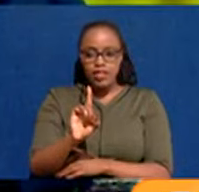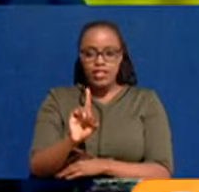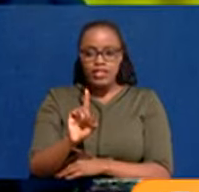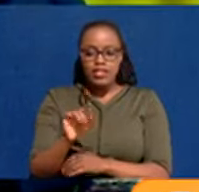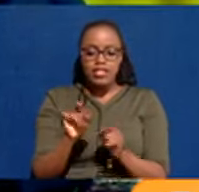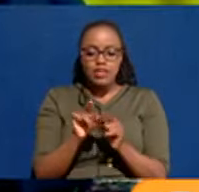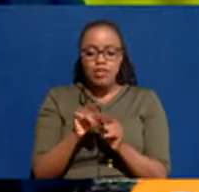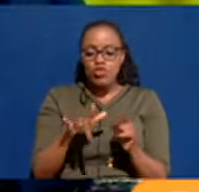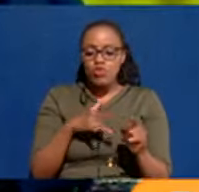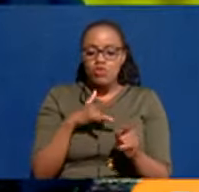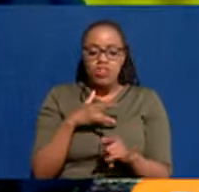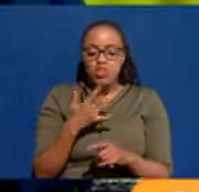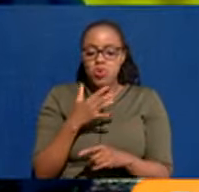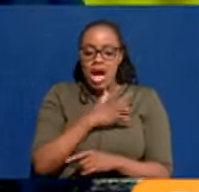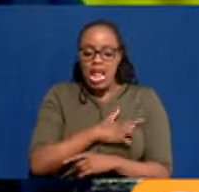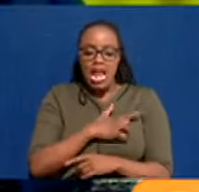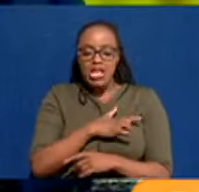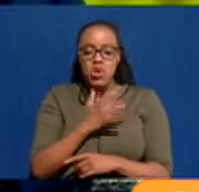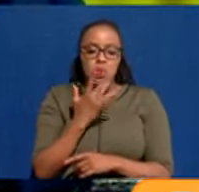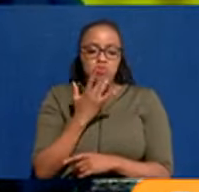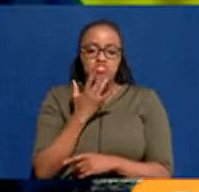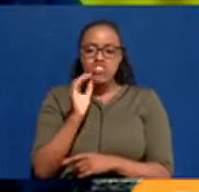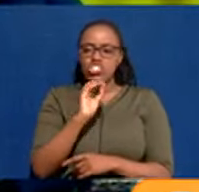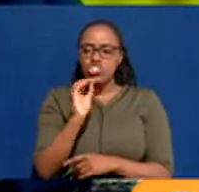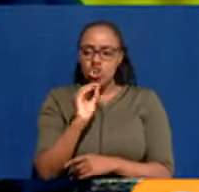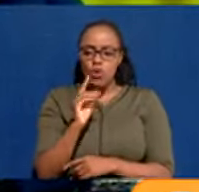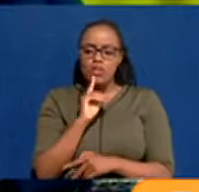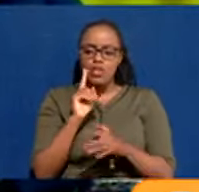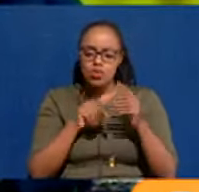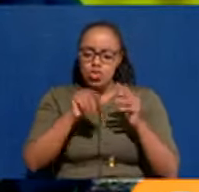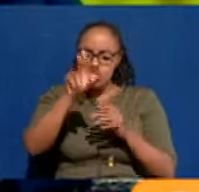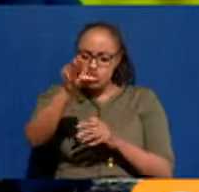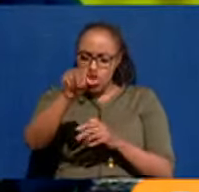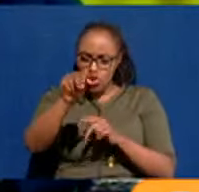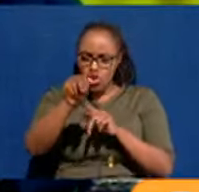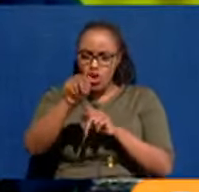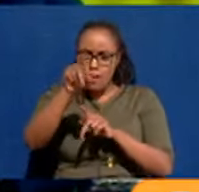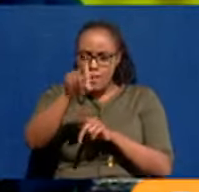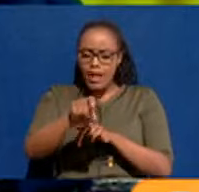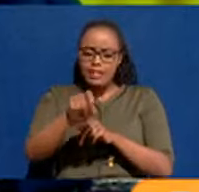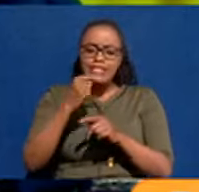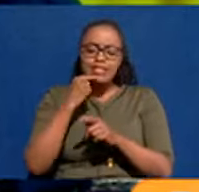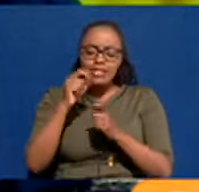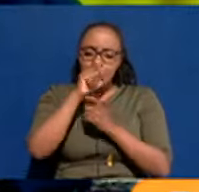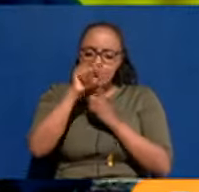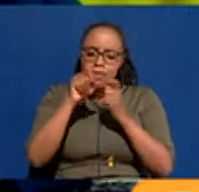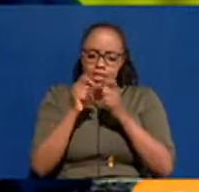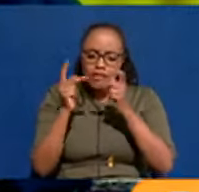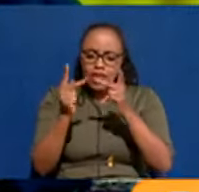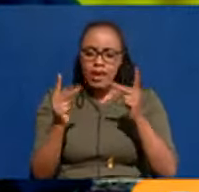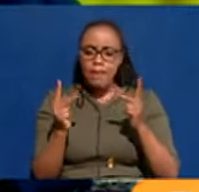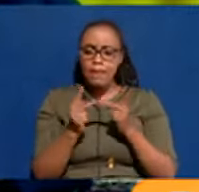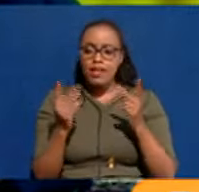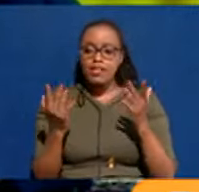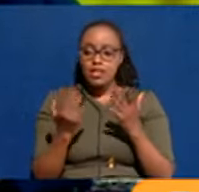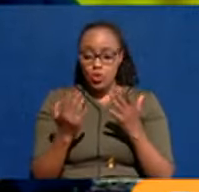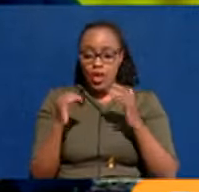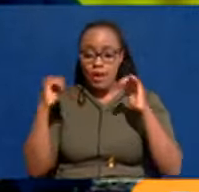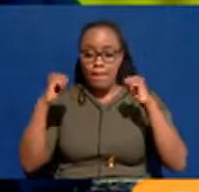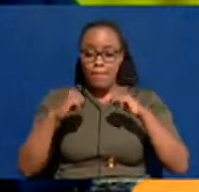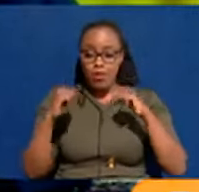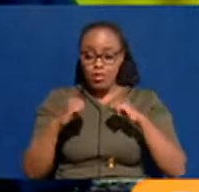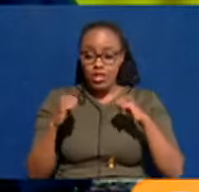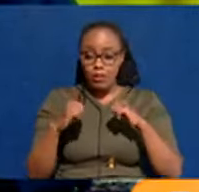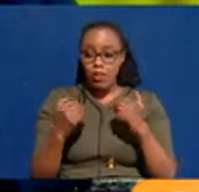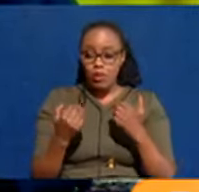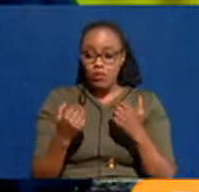of privilege. You know, and we said, no, we must mark specific places where they will, you